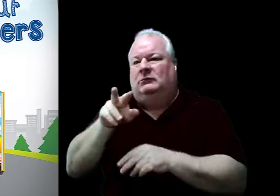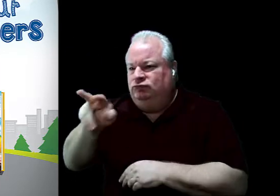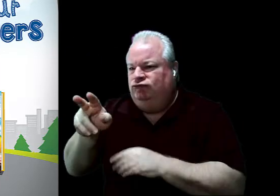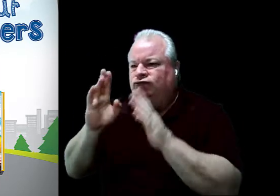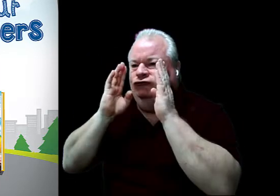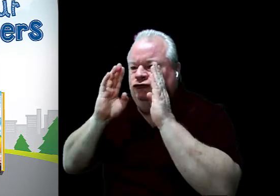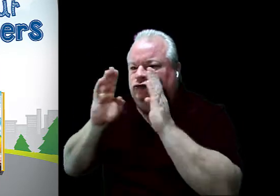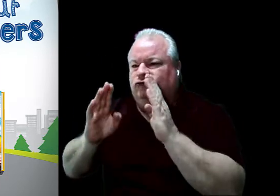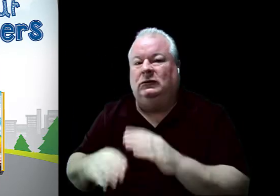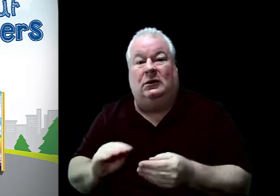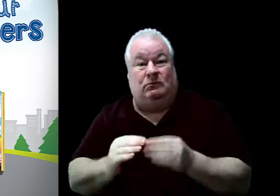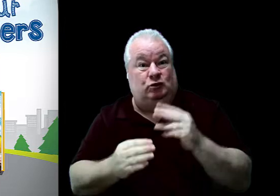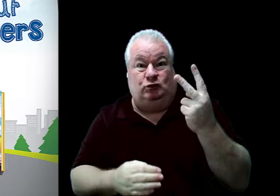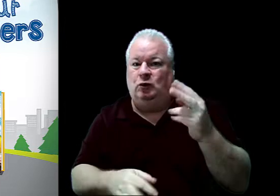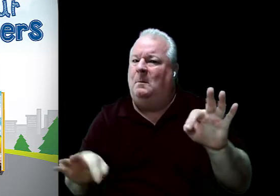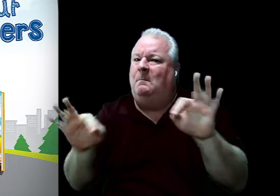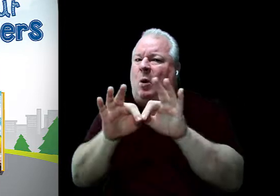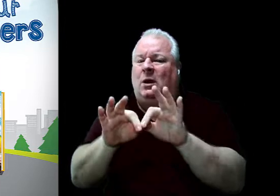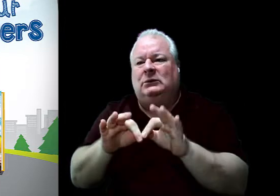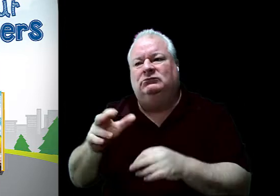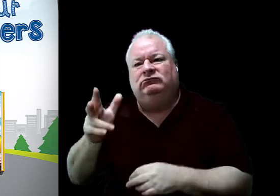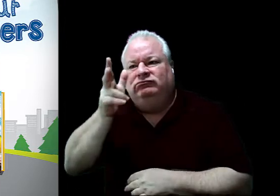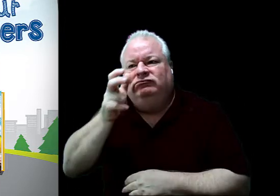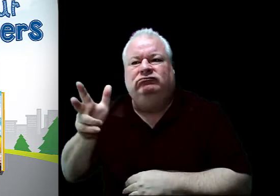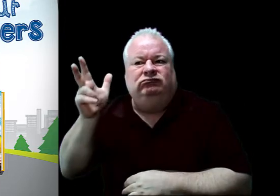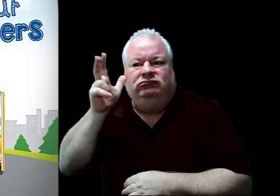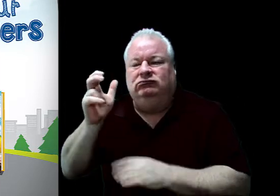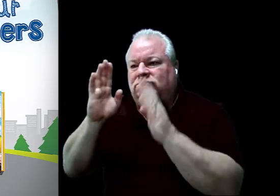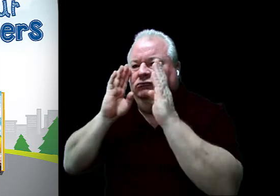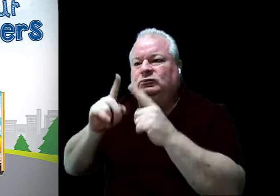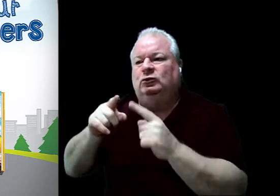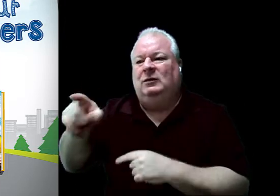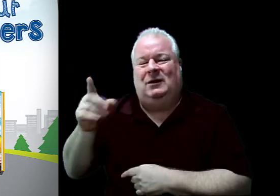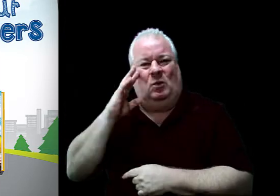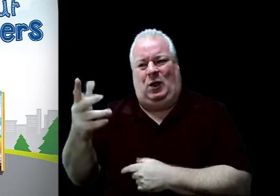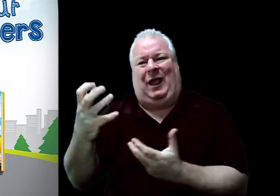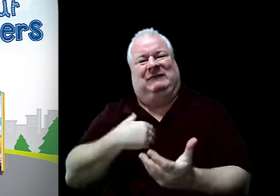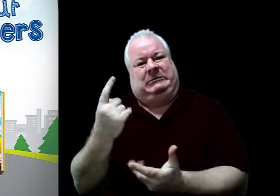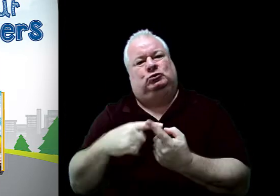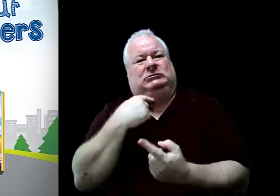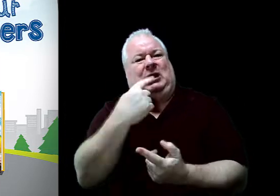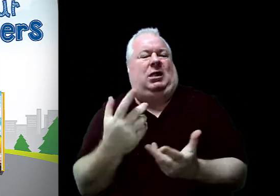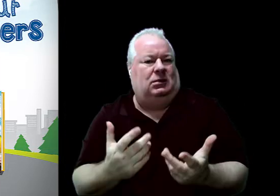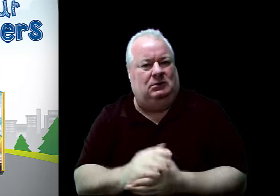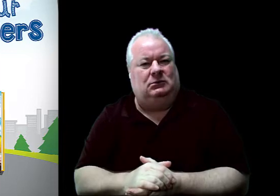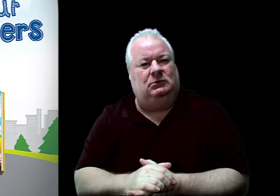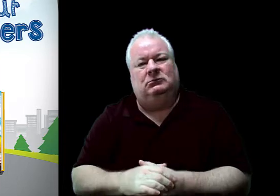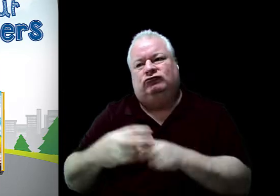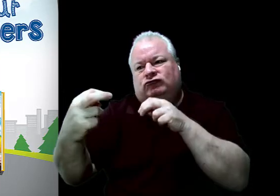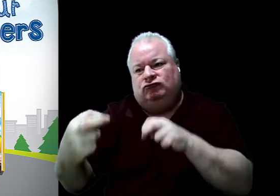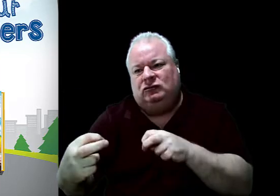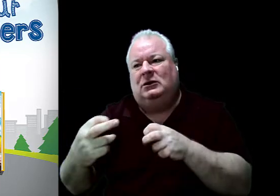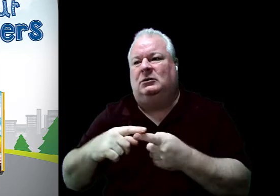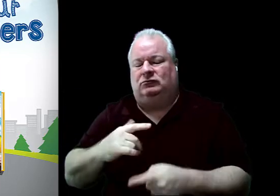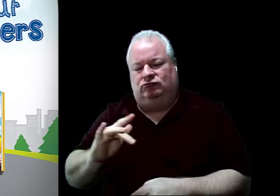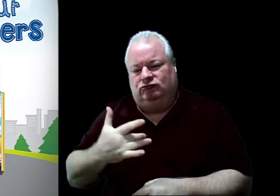two, listen to them. We all just want to be heard, so listen to each other. We're talking about really sitting down and listening with your